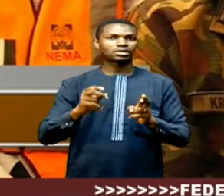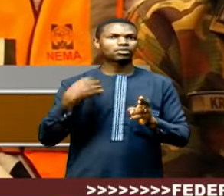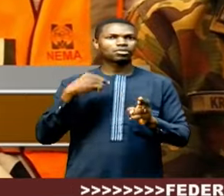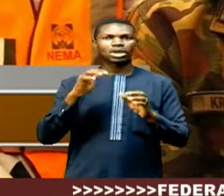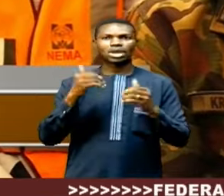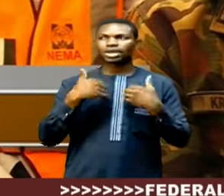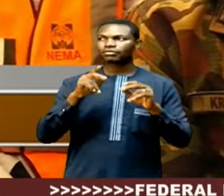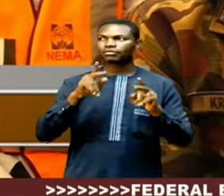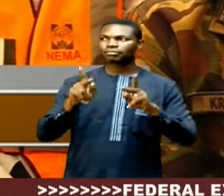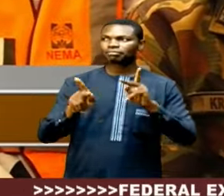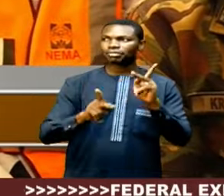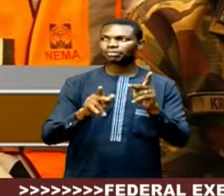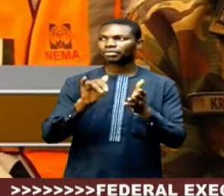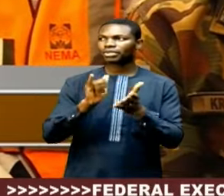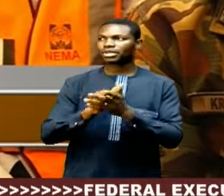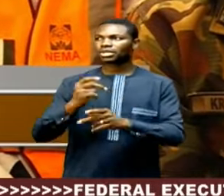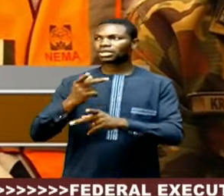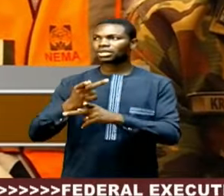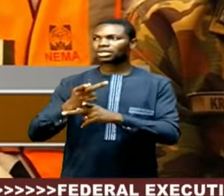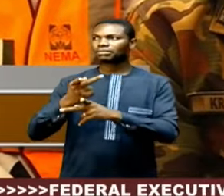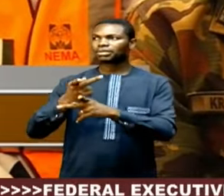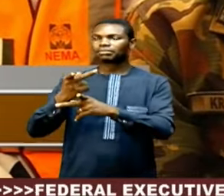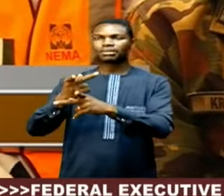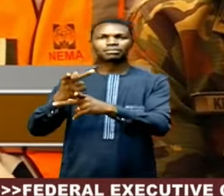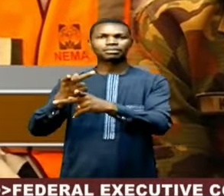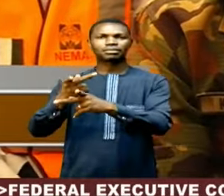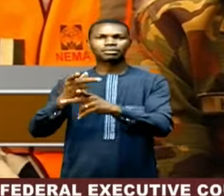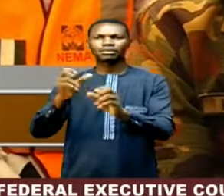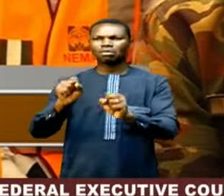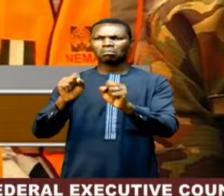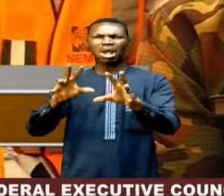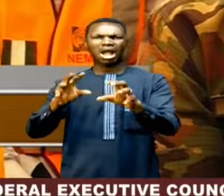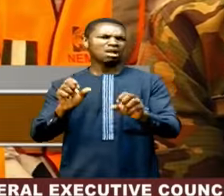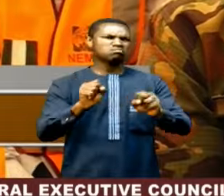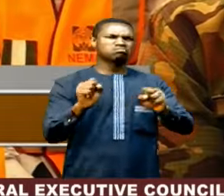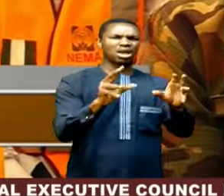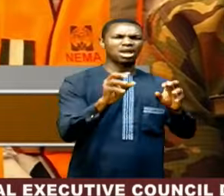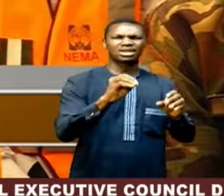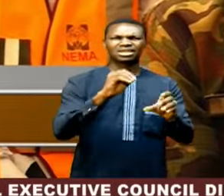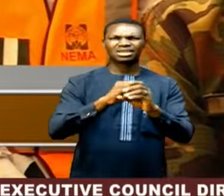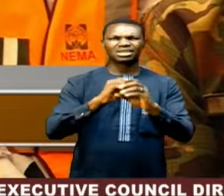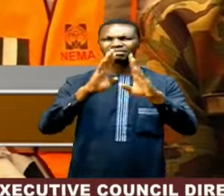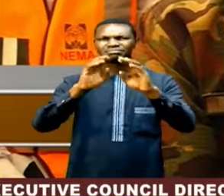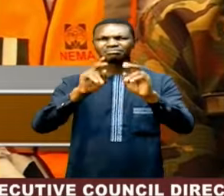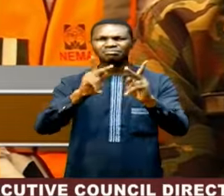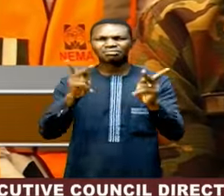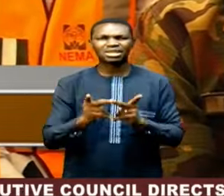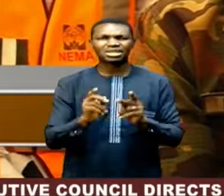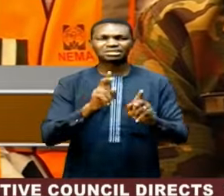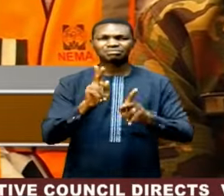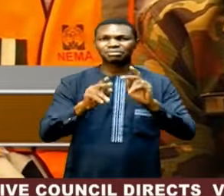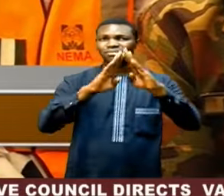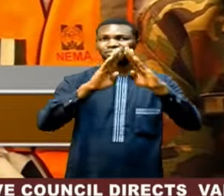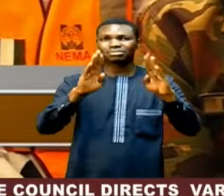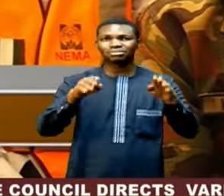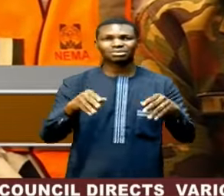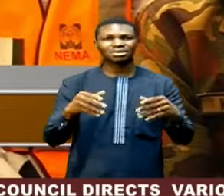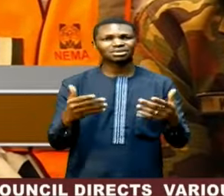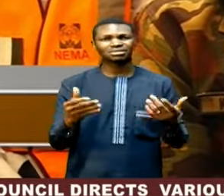keeping piles of explosives in a residential area is not acceptable.